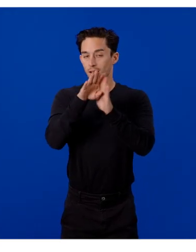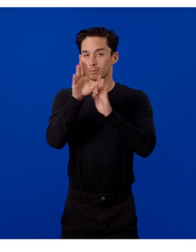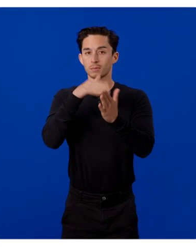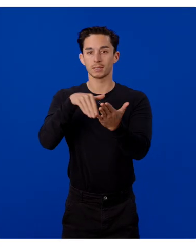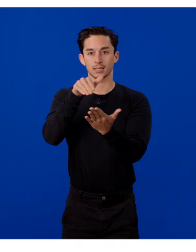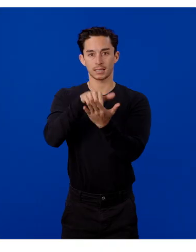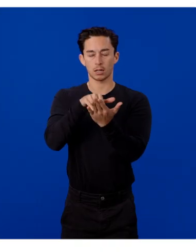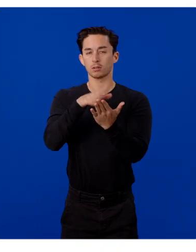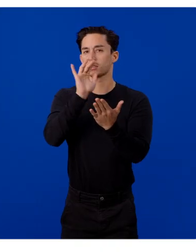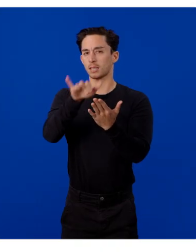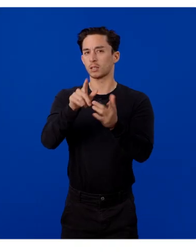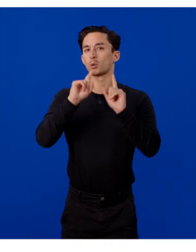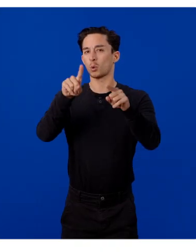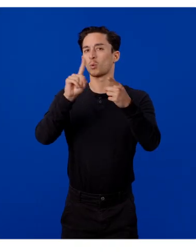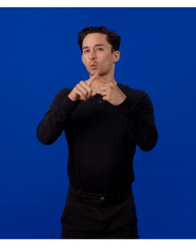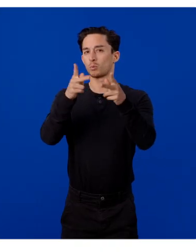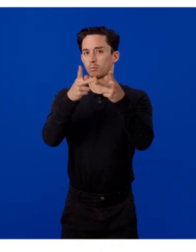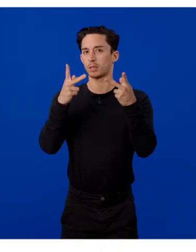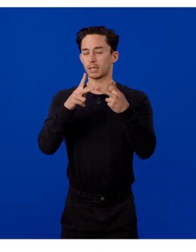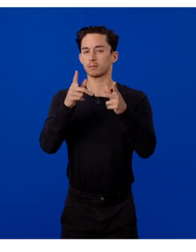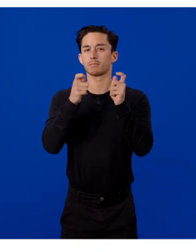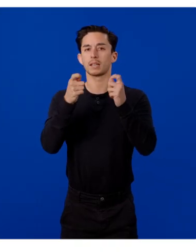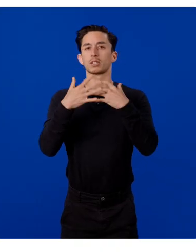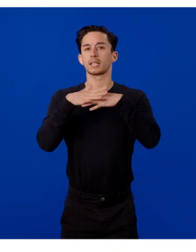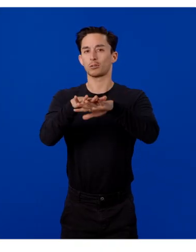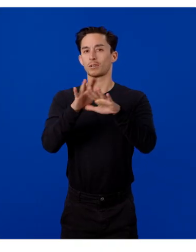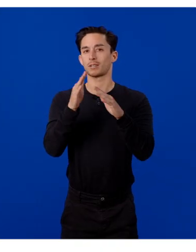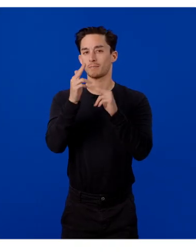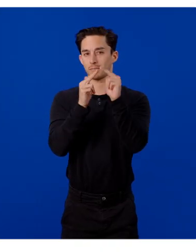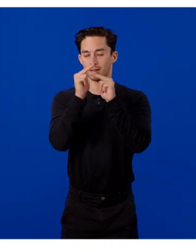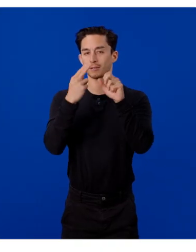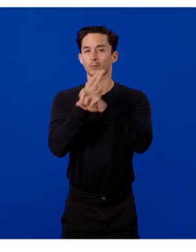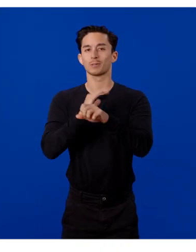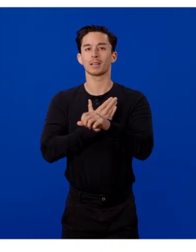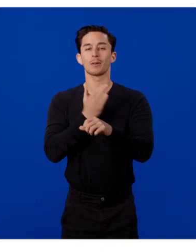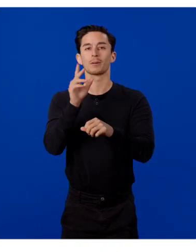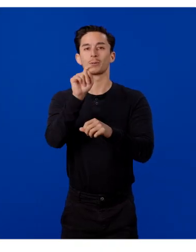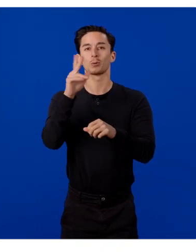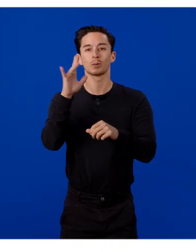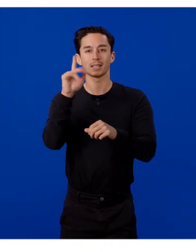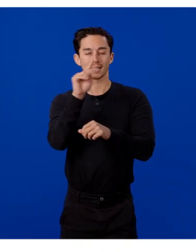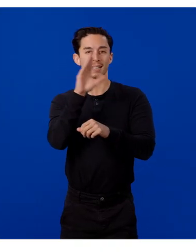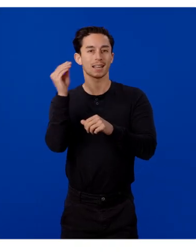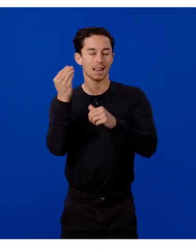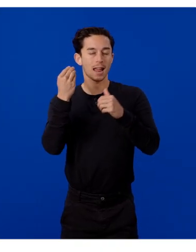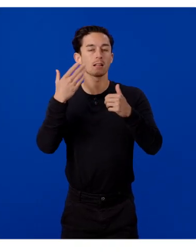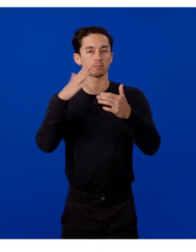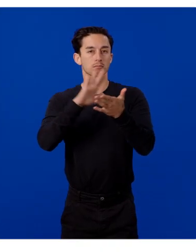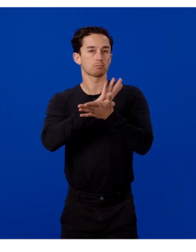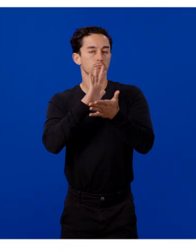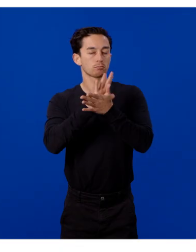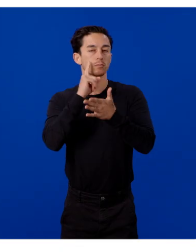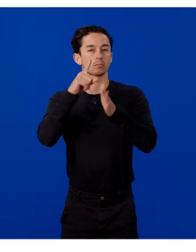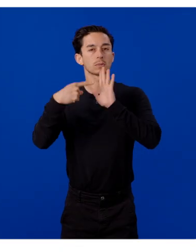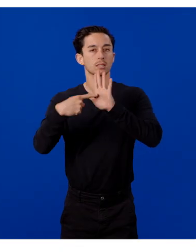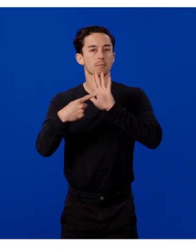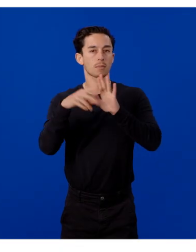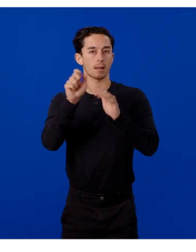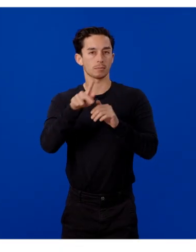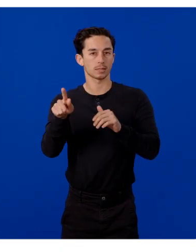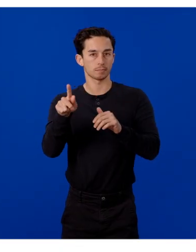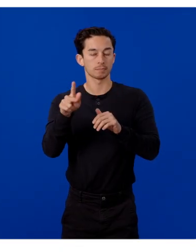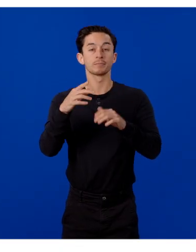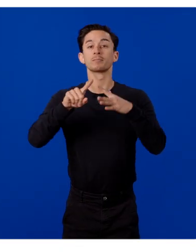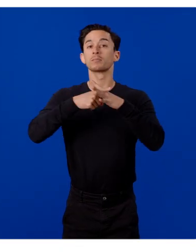which will be your go-to place to manage your integrations built using our toolkit and access documentation and sample applications. I will start this